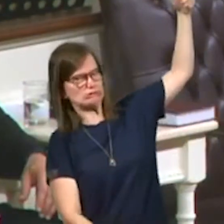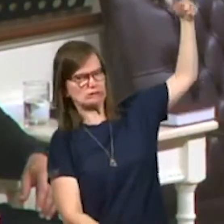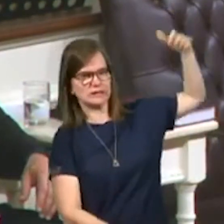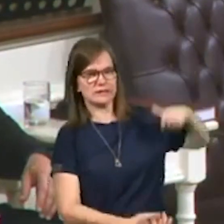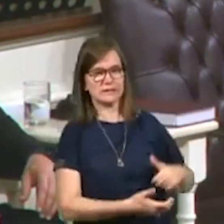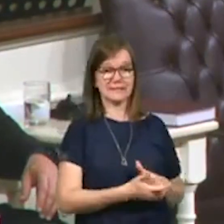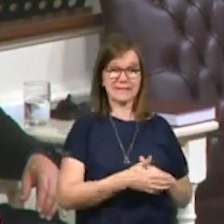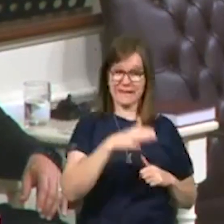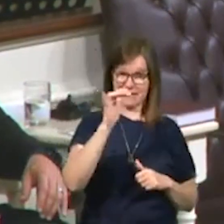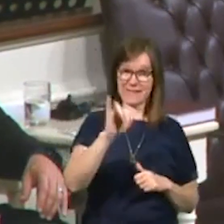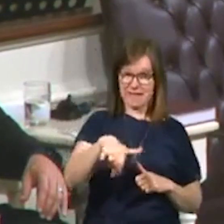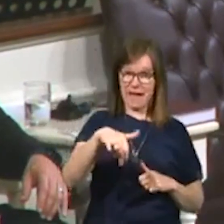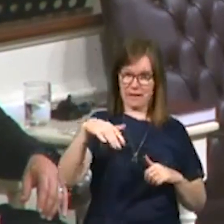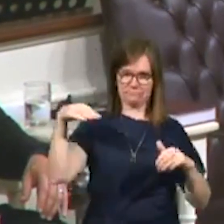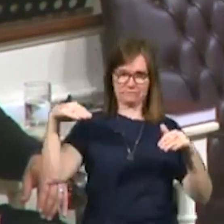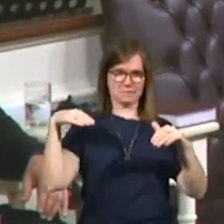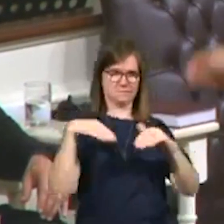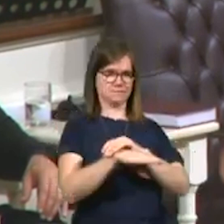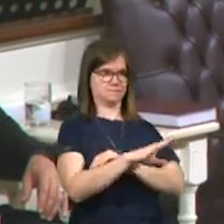And that was the scene.